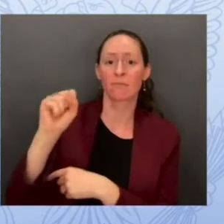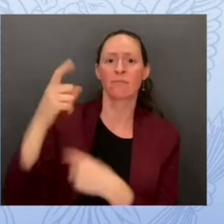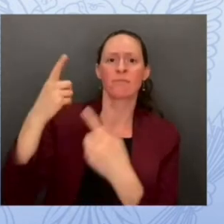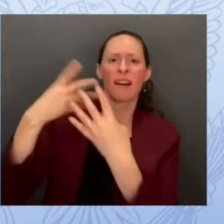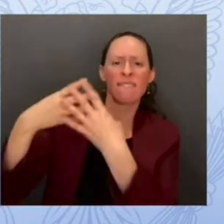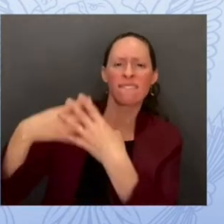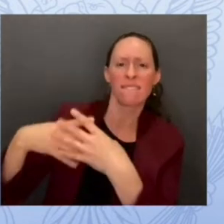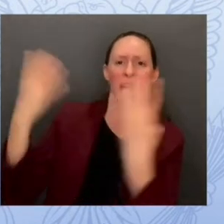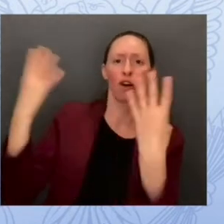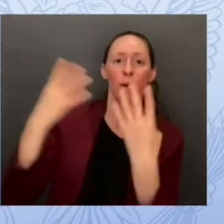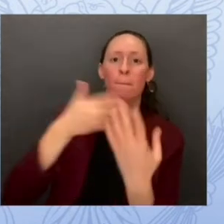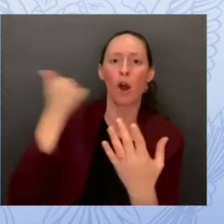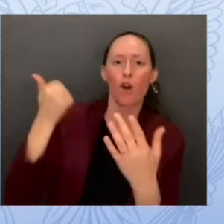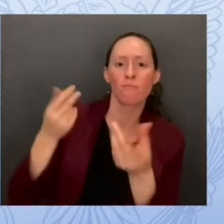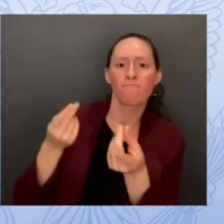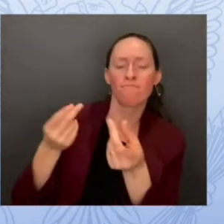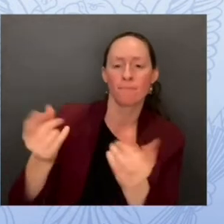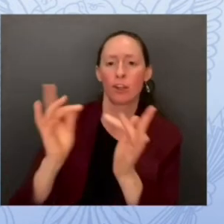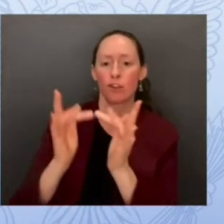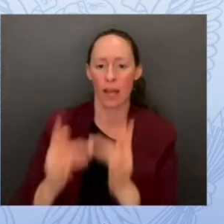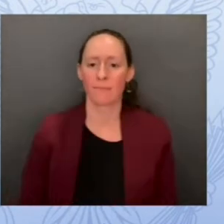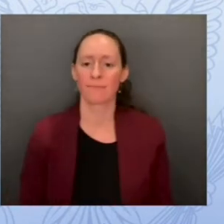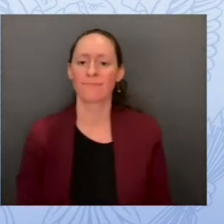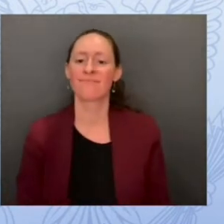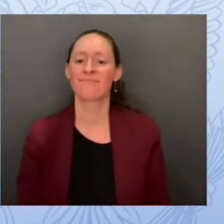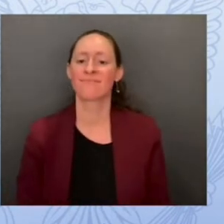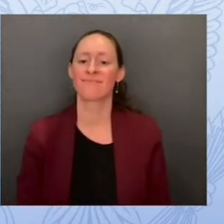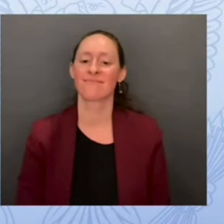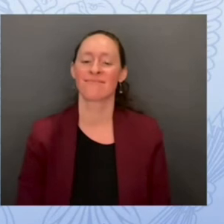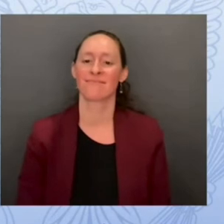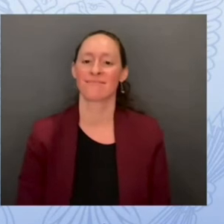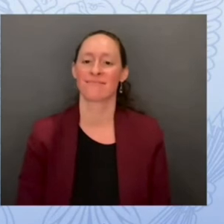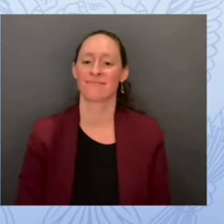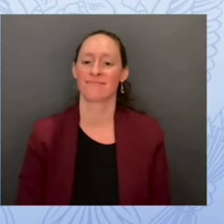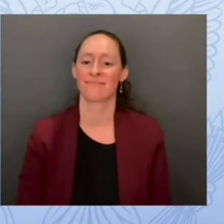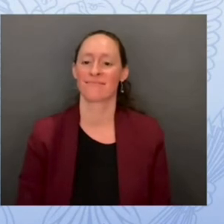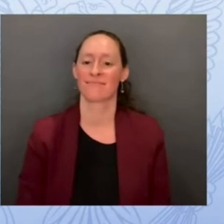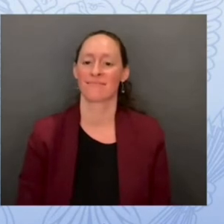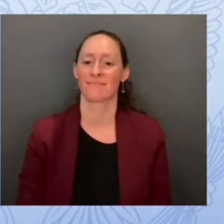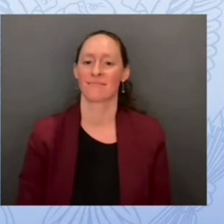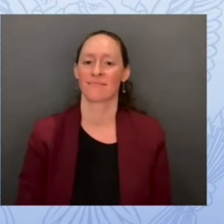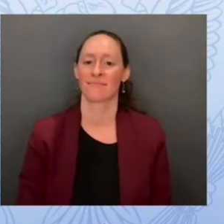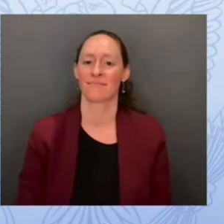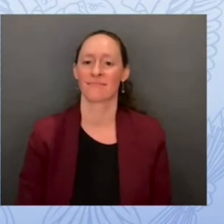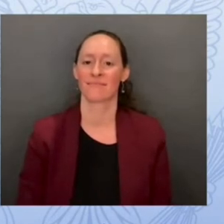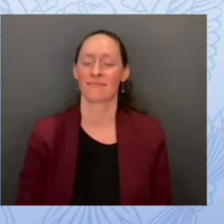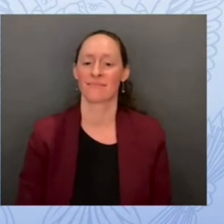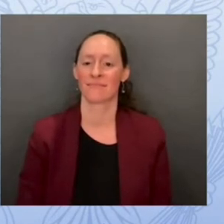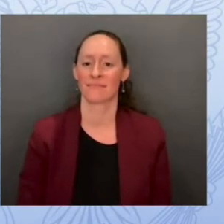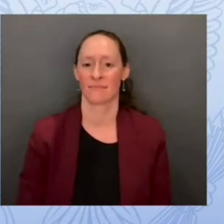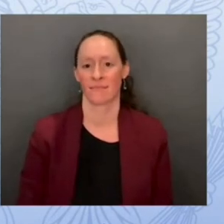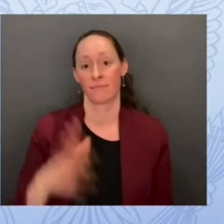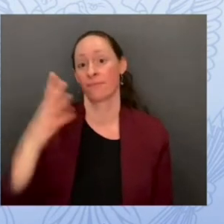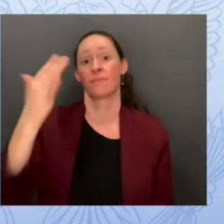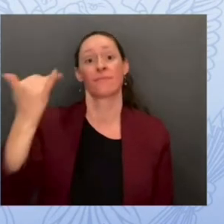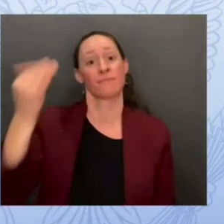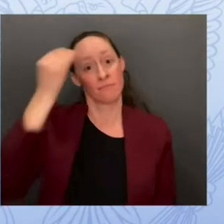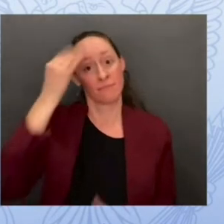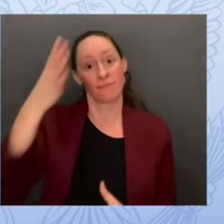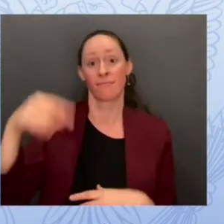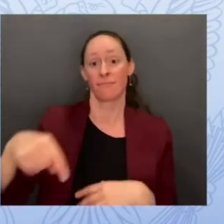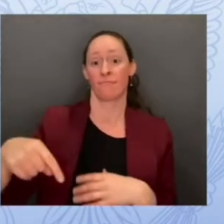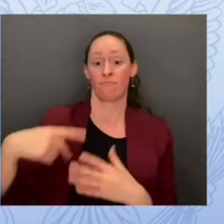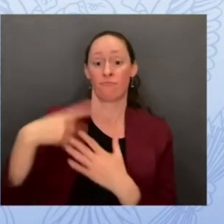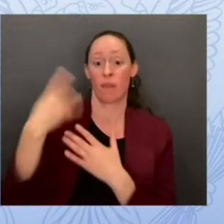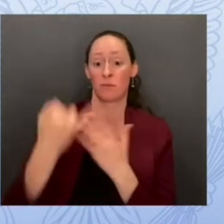to uh to uh for this new initiative project cyber safe schools will provide k-12 public school districts in the united